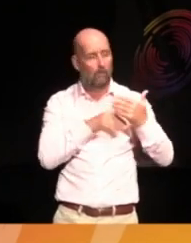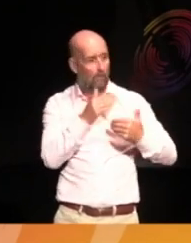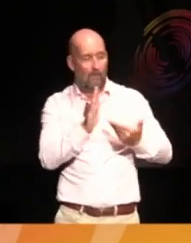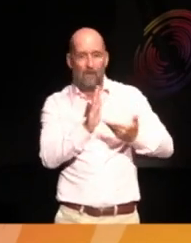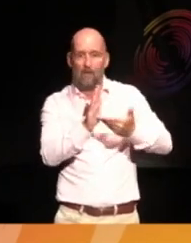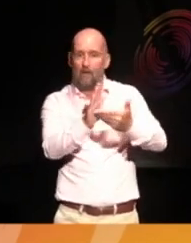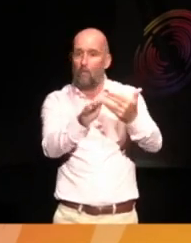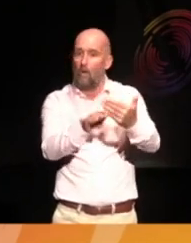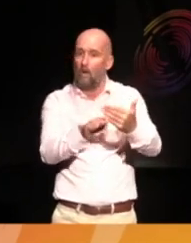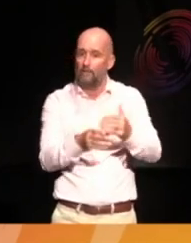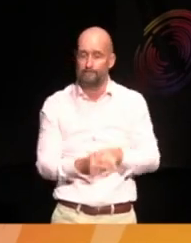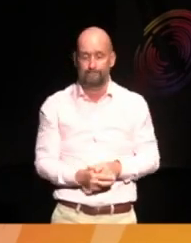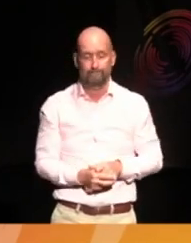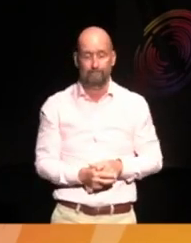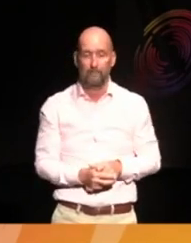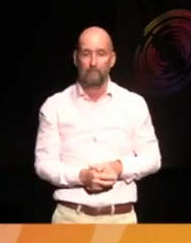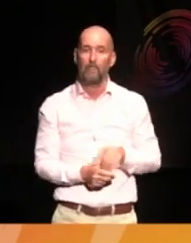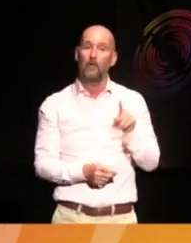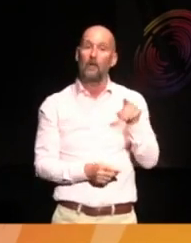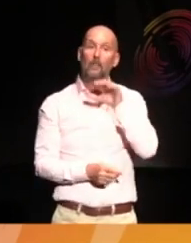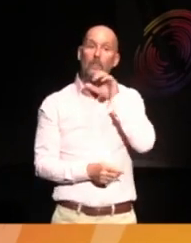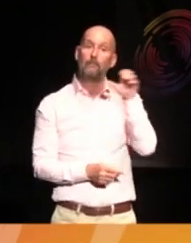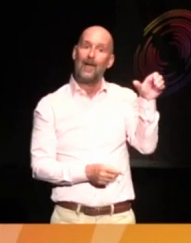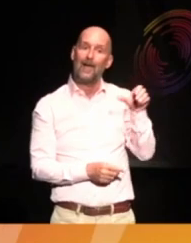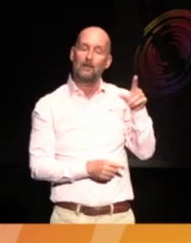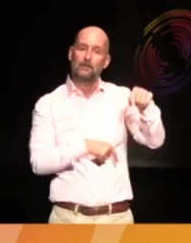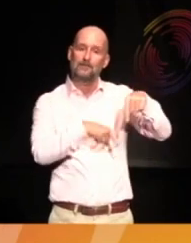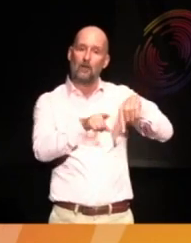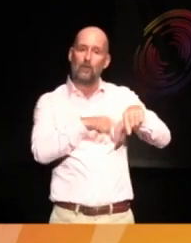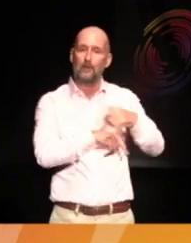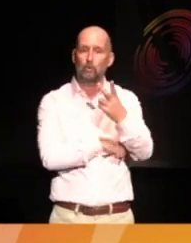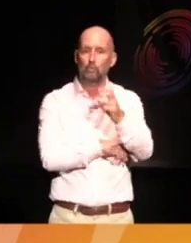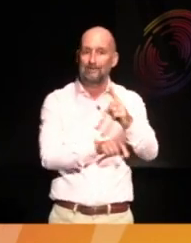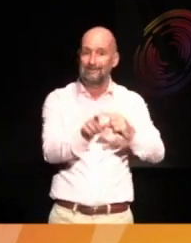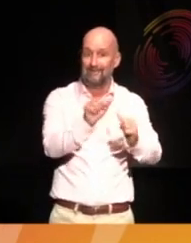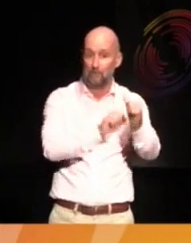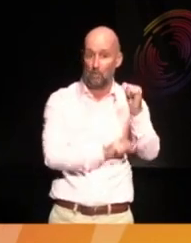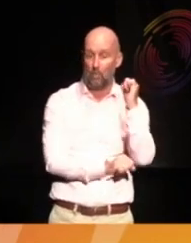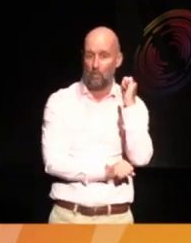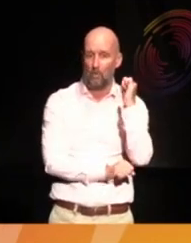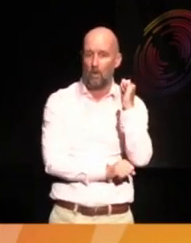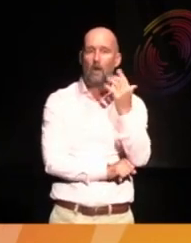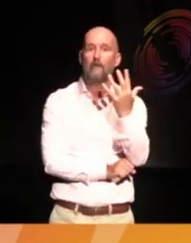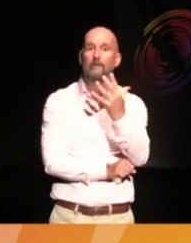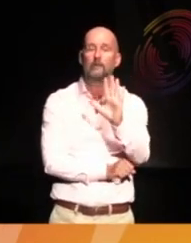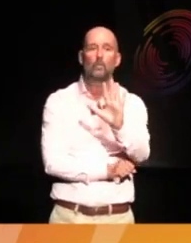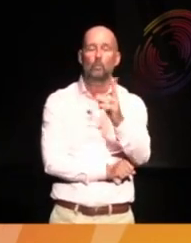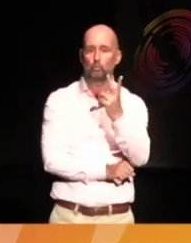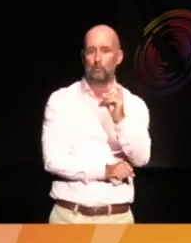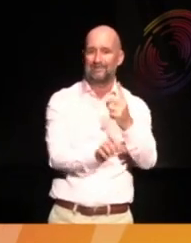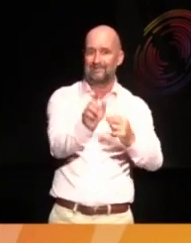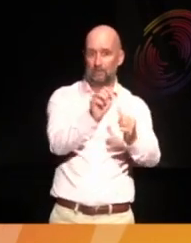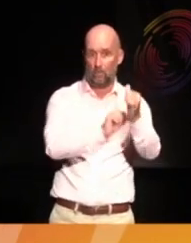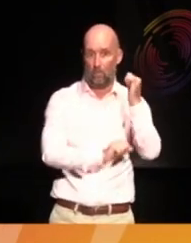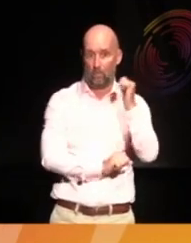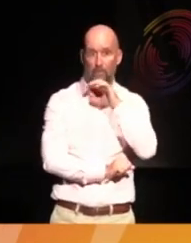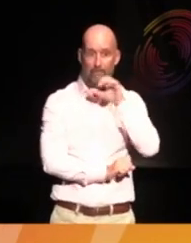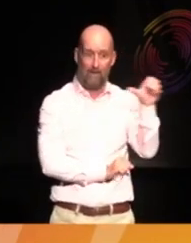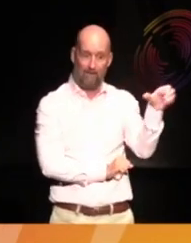the man who was director 20 years ago, or 15, no, probably 20 years ago,